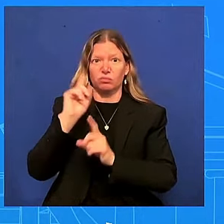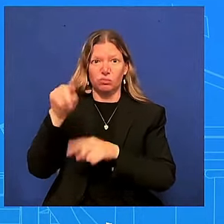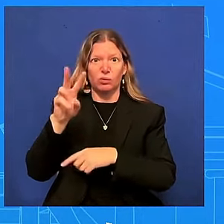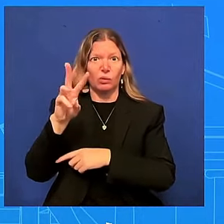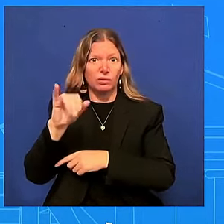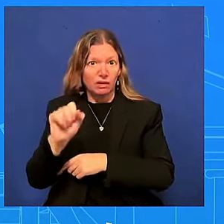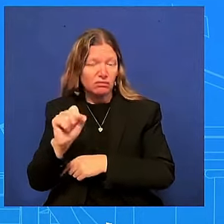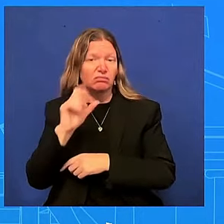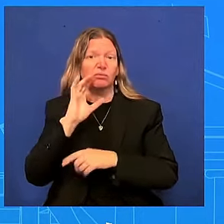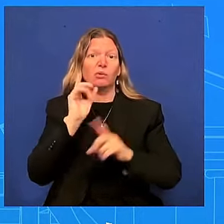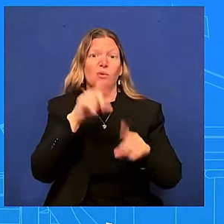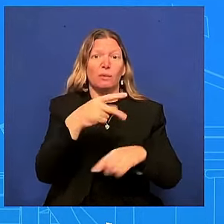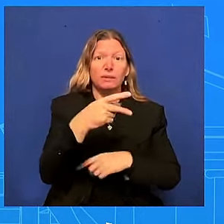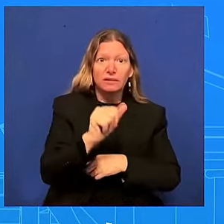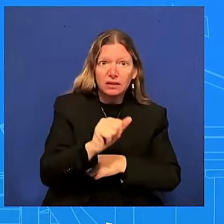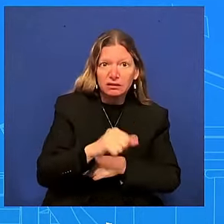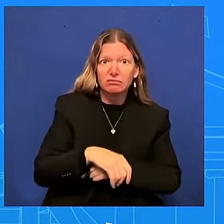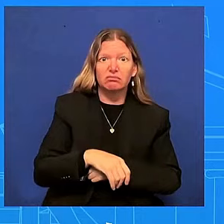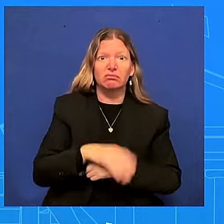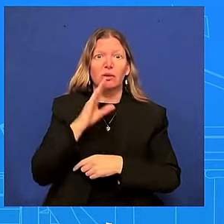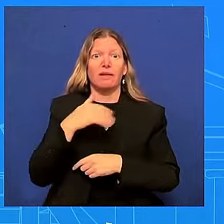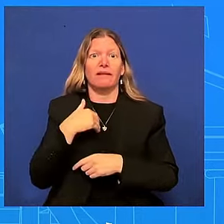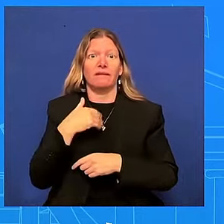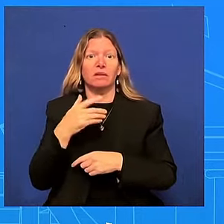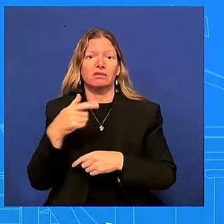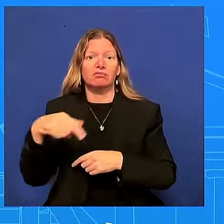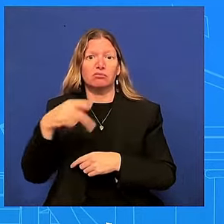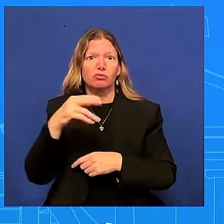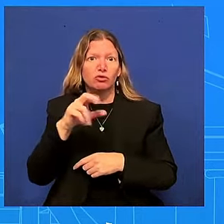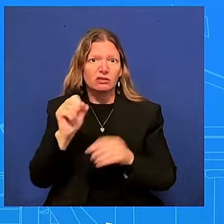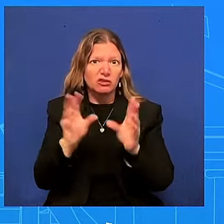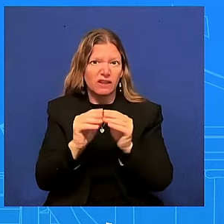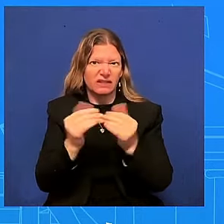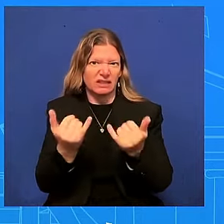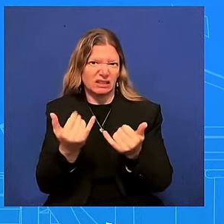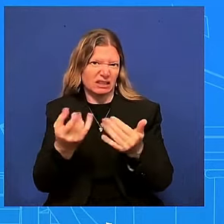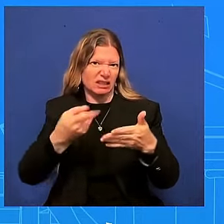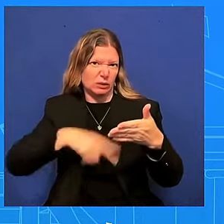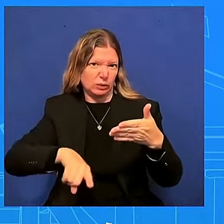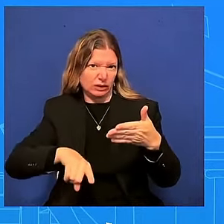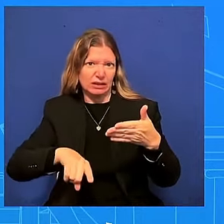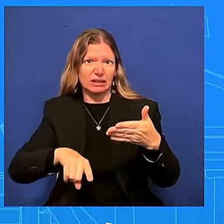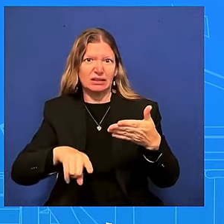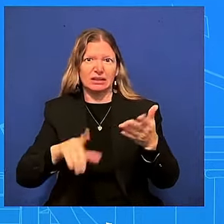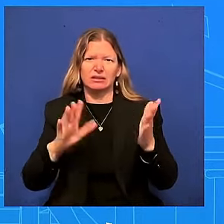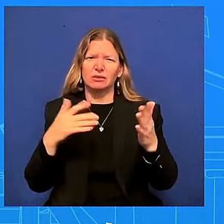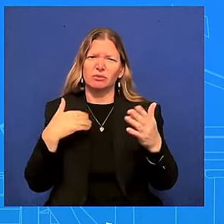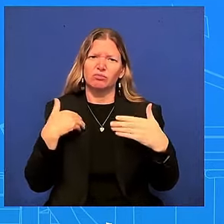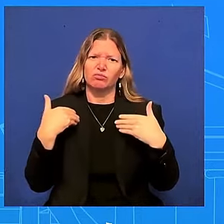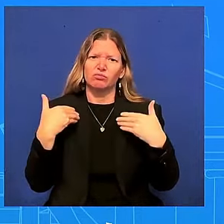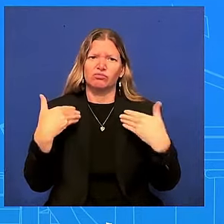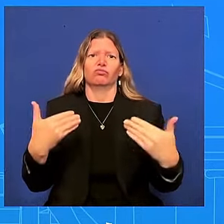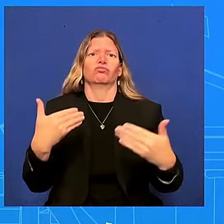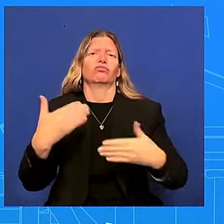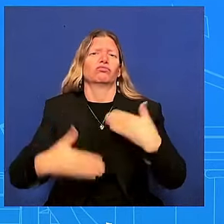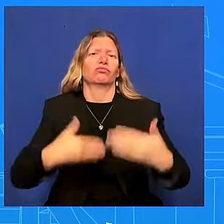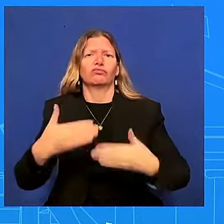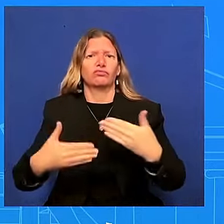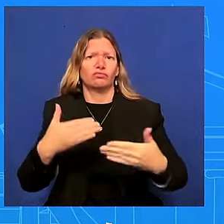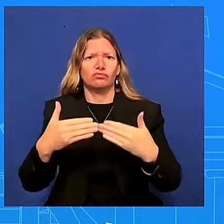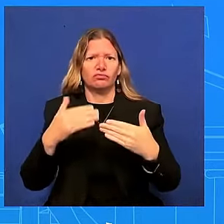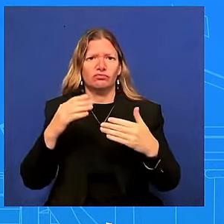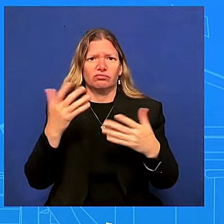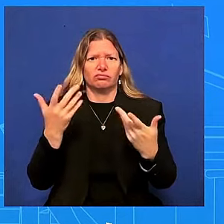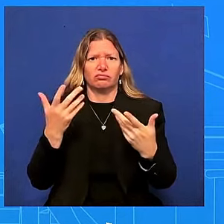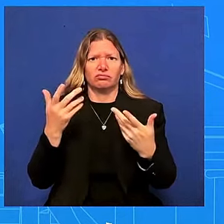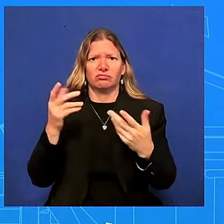people as well because we know that they need to see him out there he's going to continue to be out there he has been and we understand how important that is and so